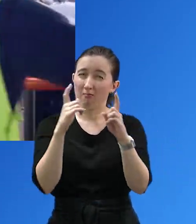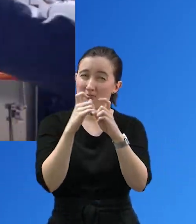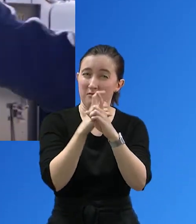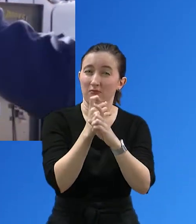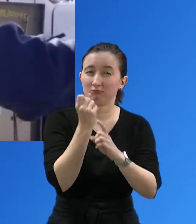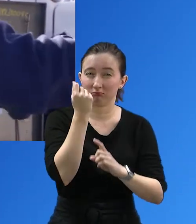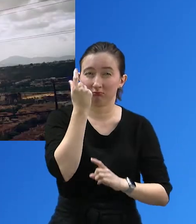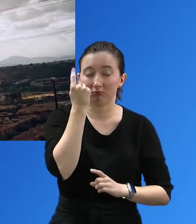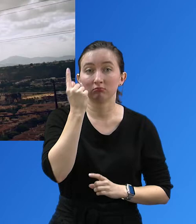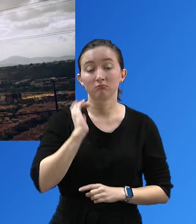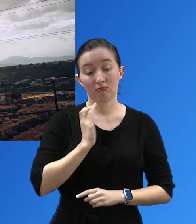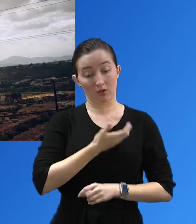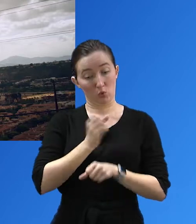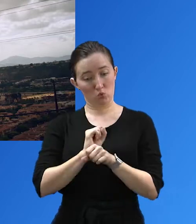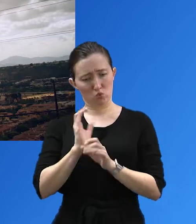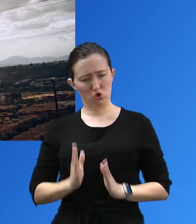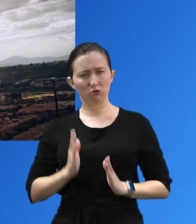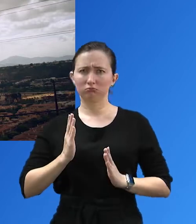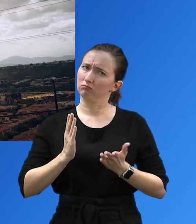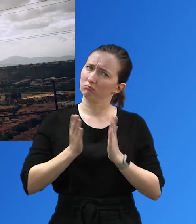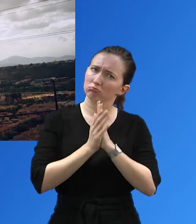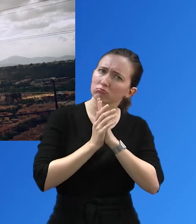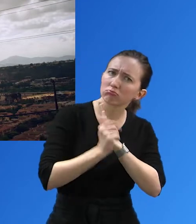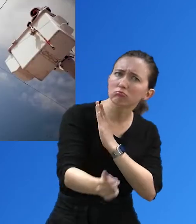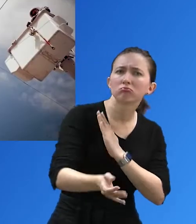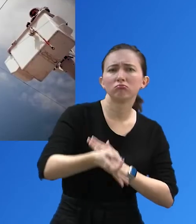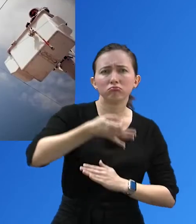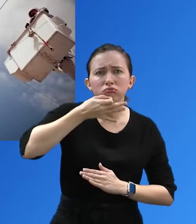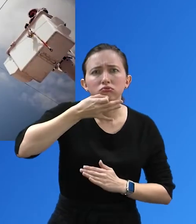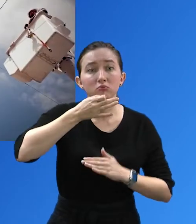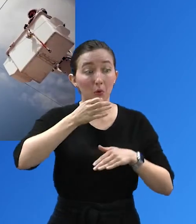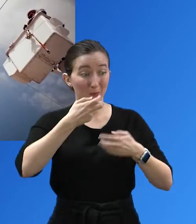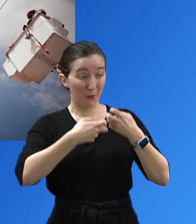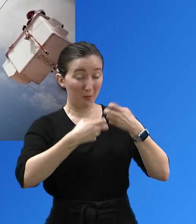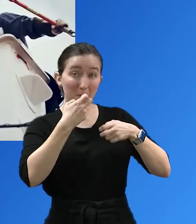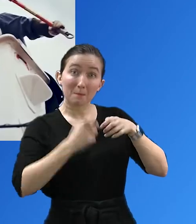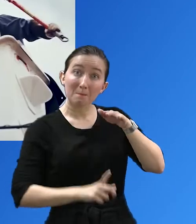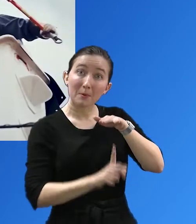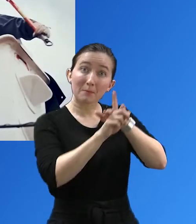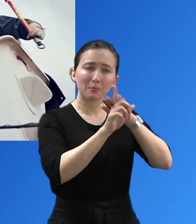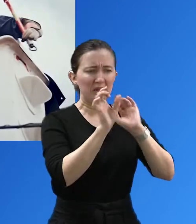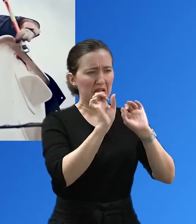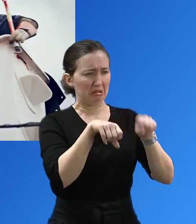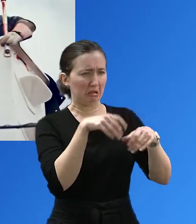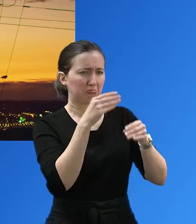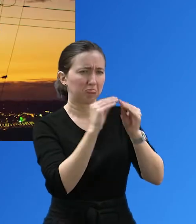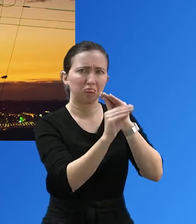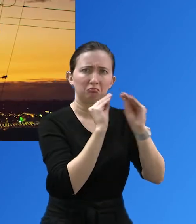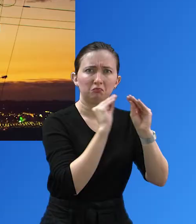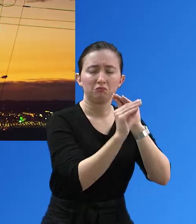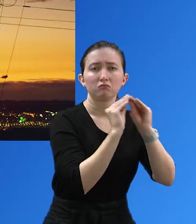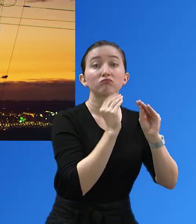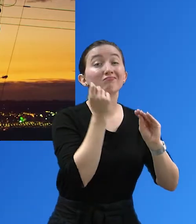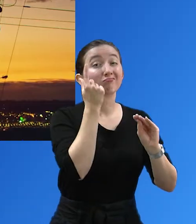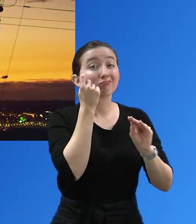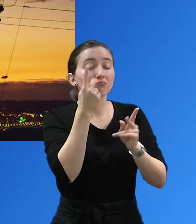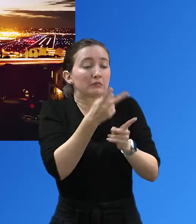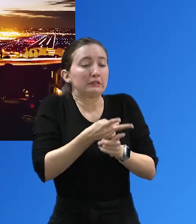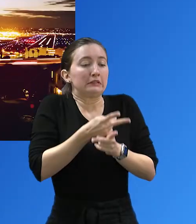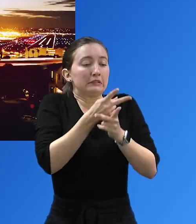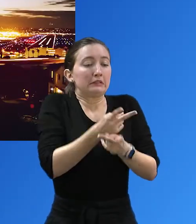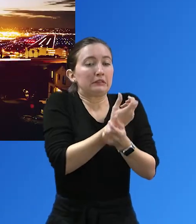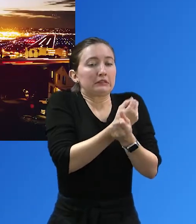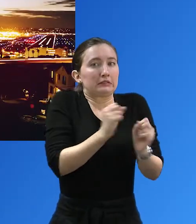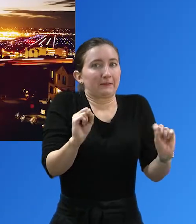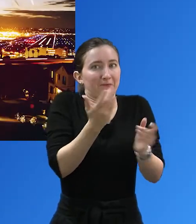But SD Genie has highly qualified experts capable of fixing problems that arise, and they go about the challenge while keeping